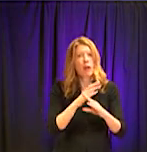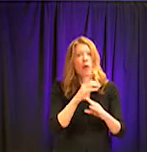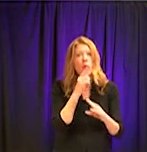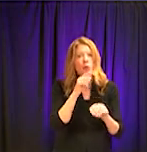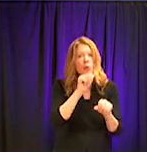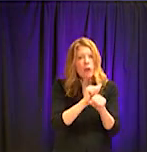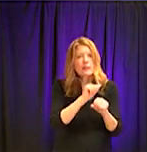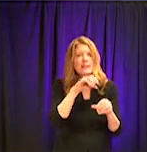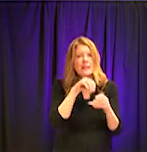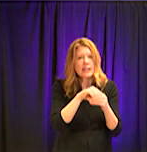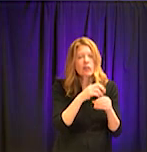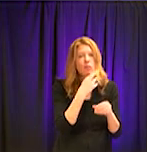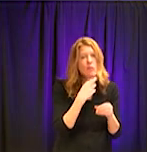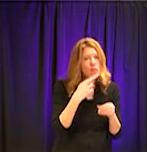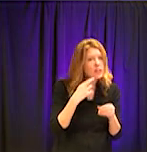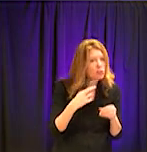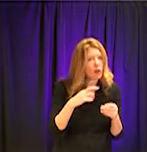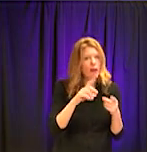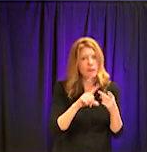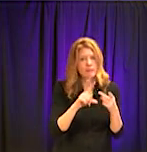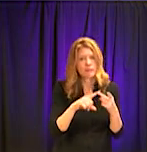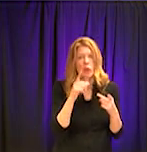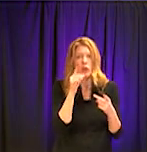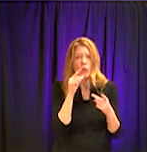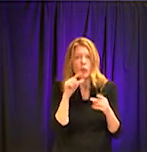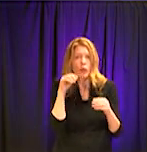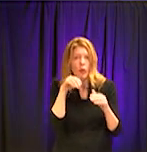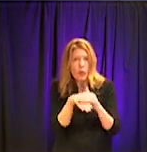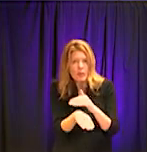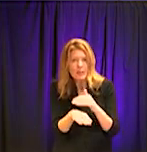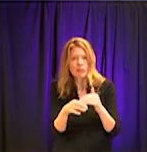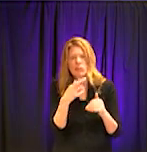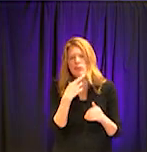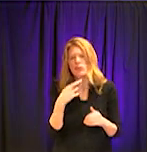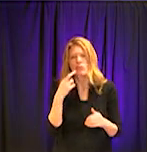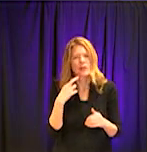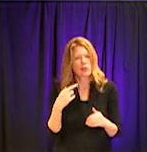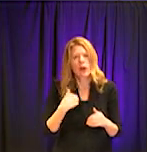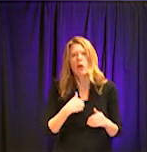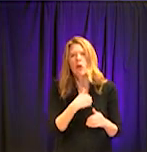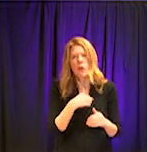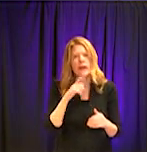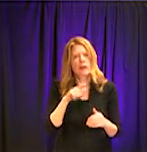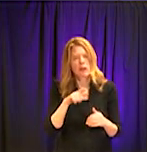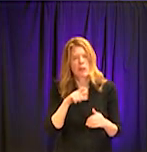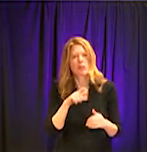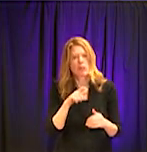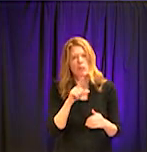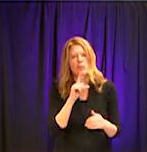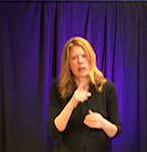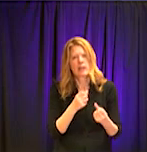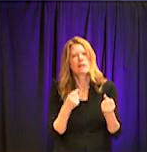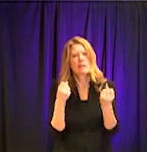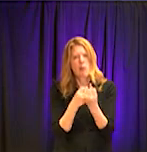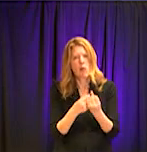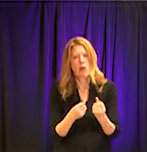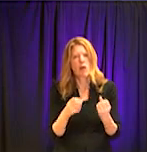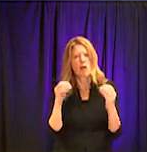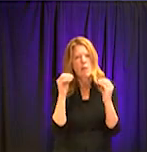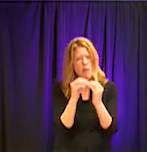protect, do what we could to have that physical distance and to ensure that it was happening